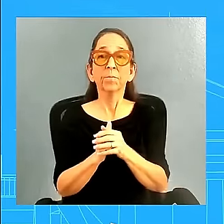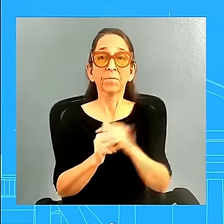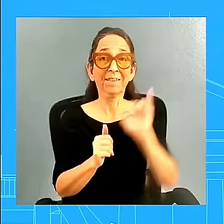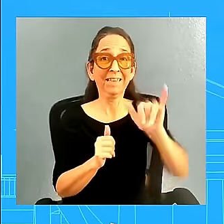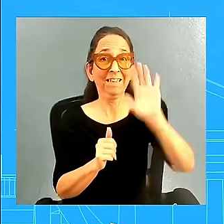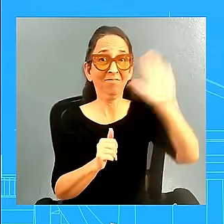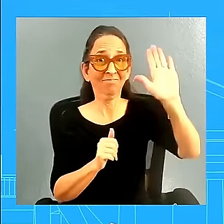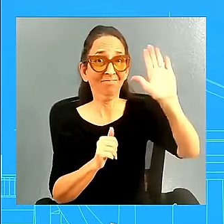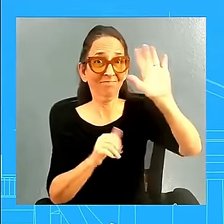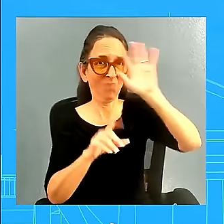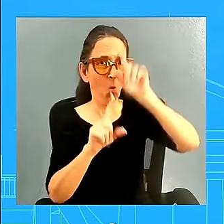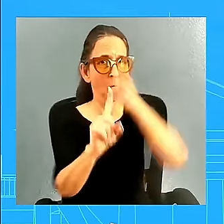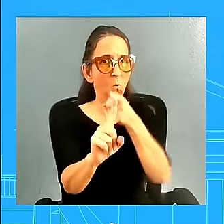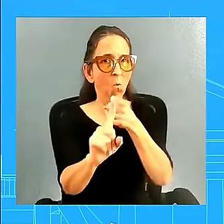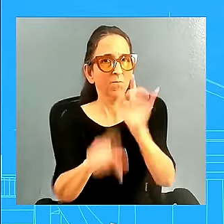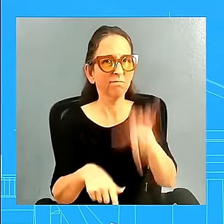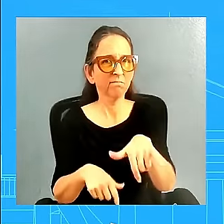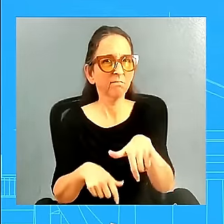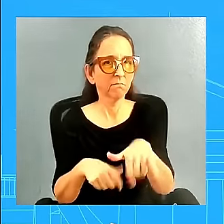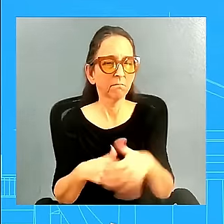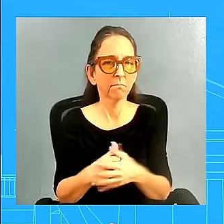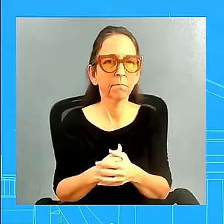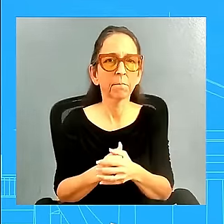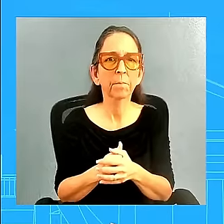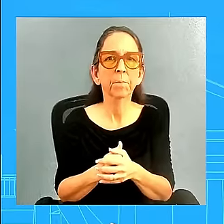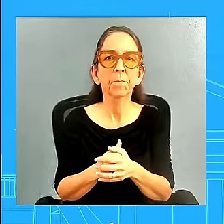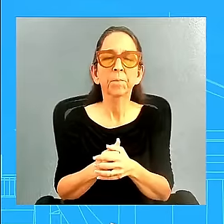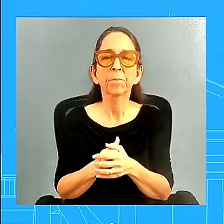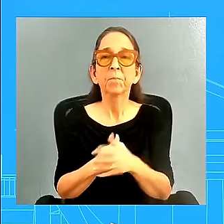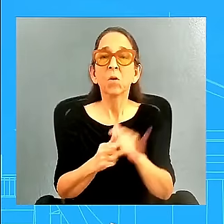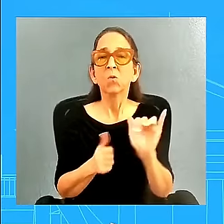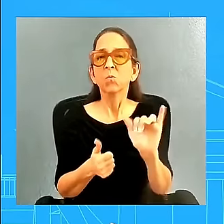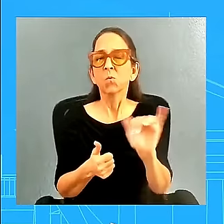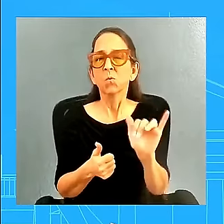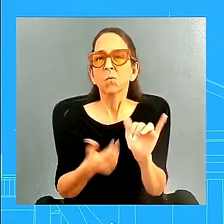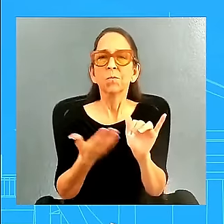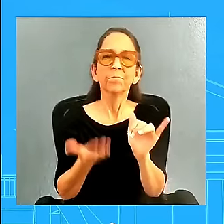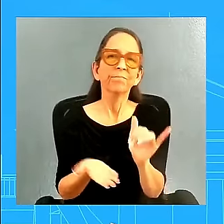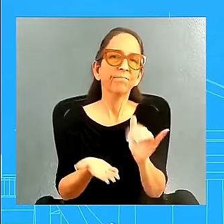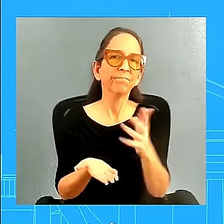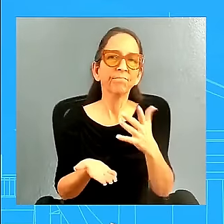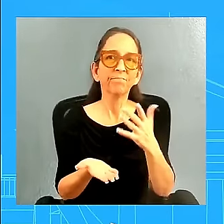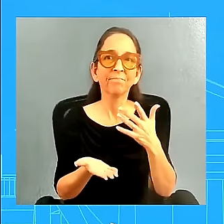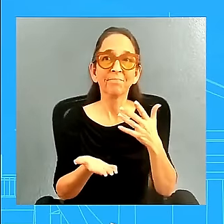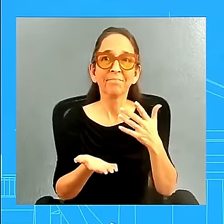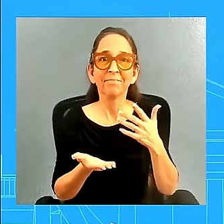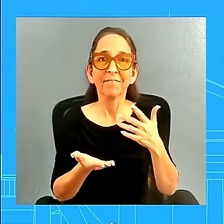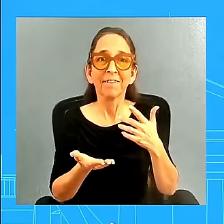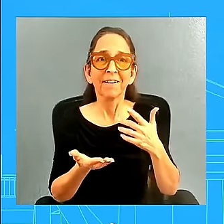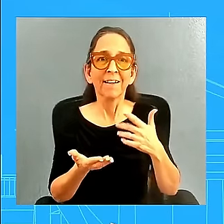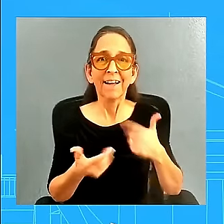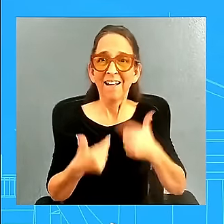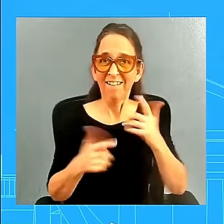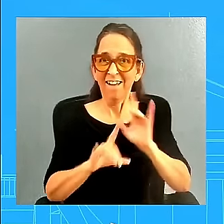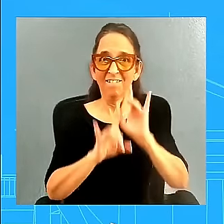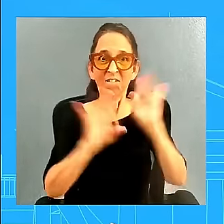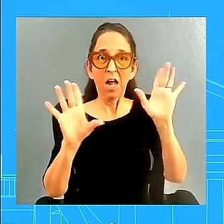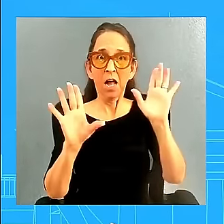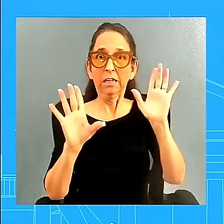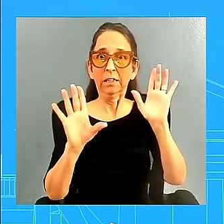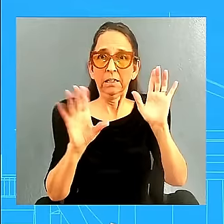other things they've been able to do, whether it's the bipartisan gun violence protection, being able to do that in a bipartisan way and dealing with COVID